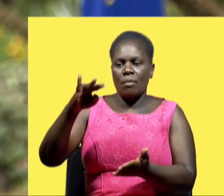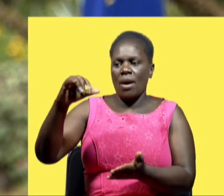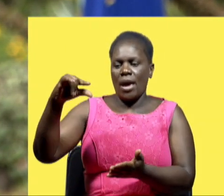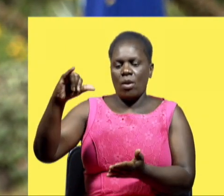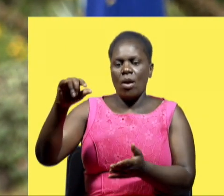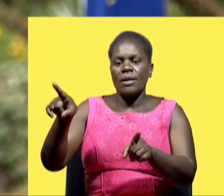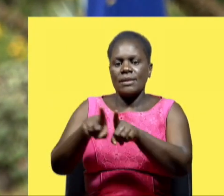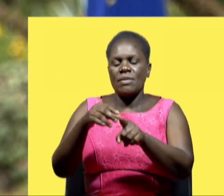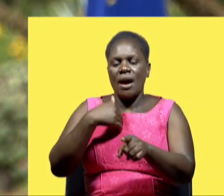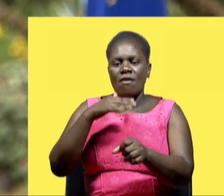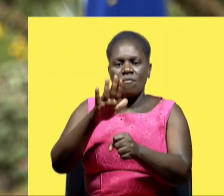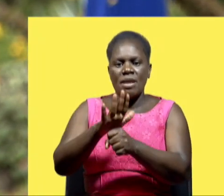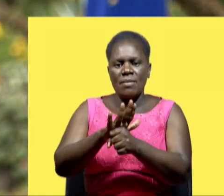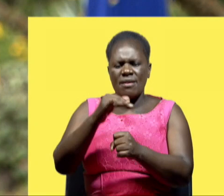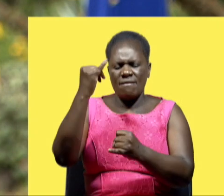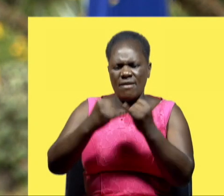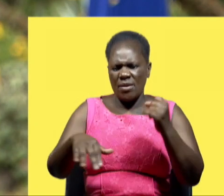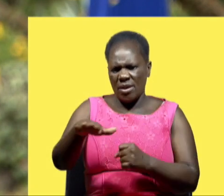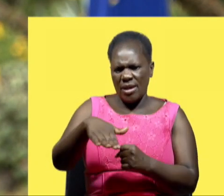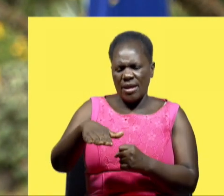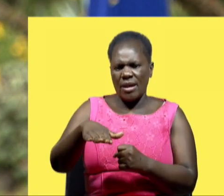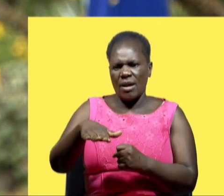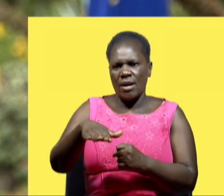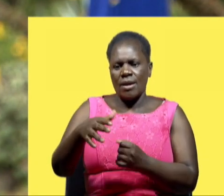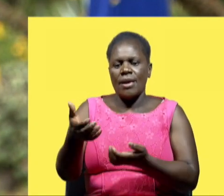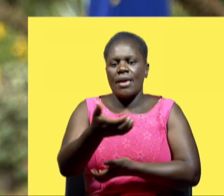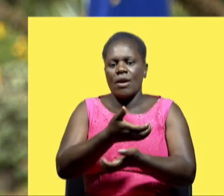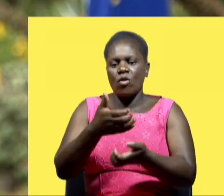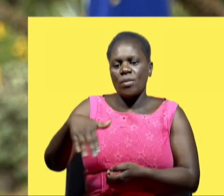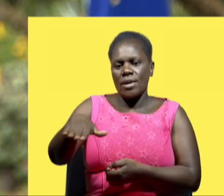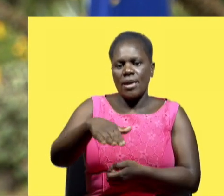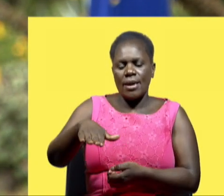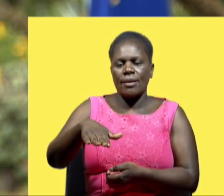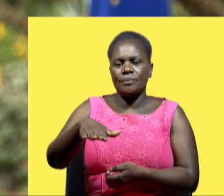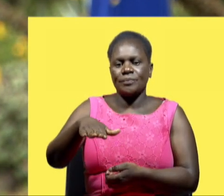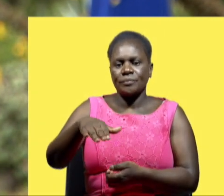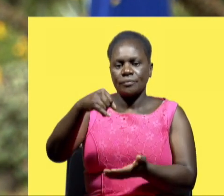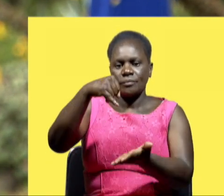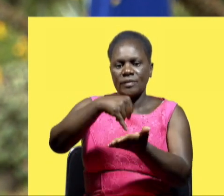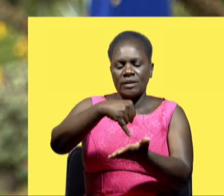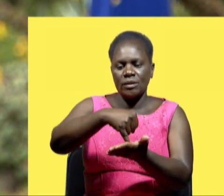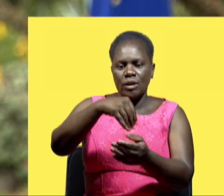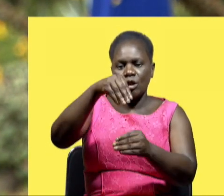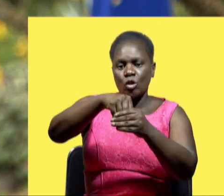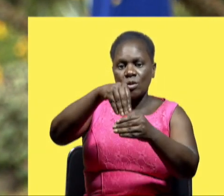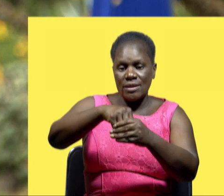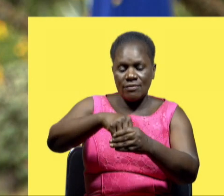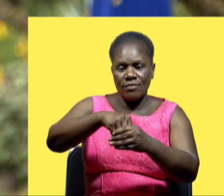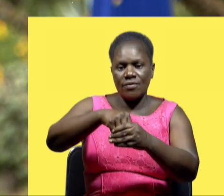biodiversity and then we have a last field which is really in the economic field on in inclusive